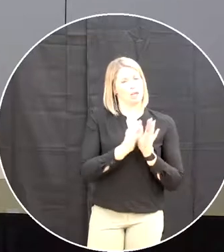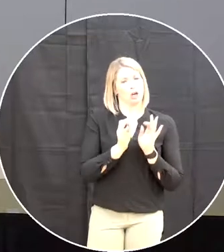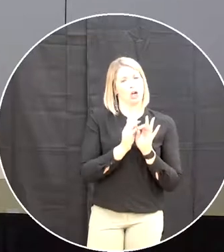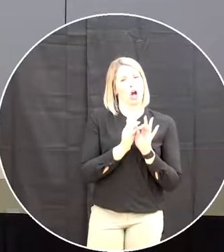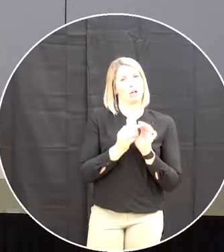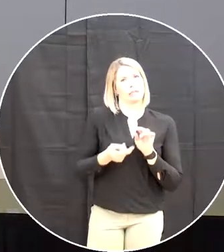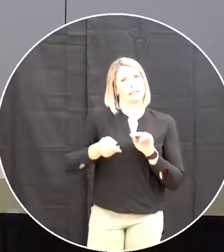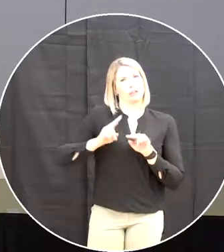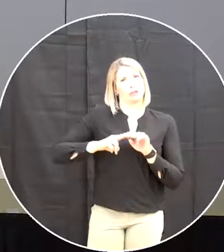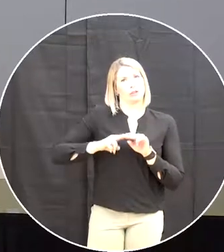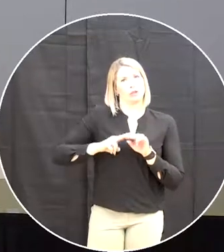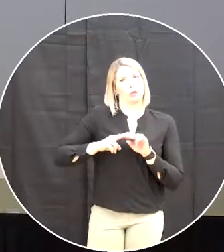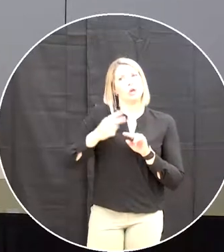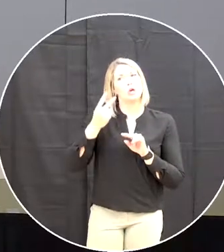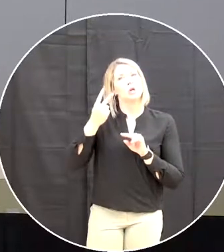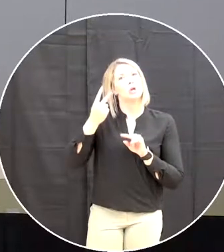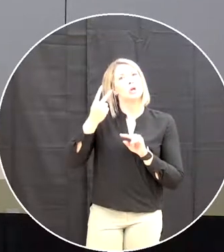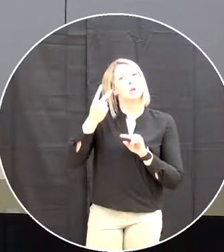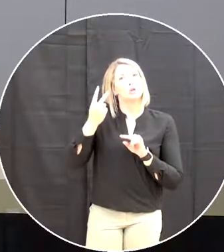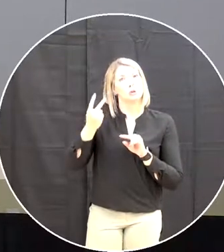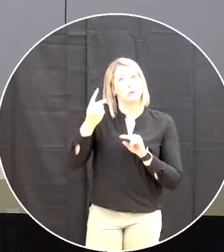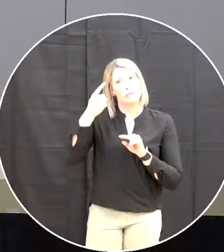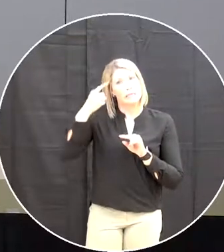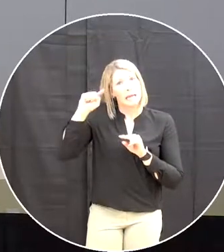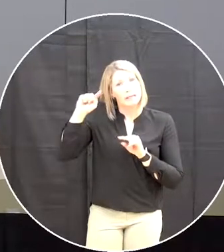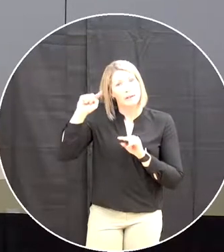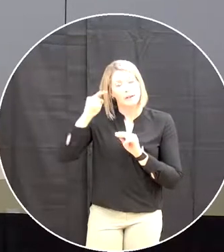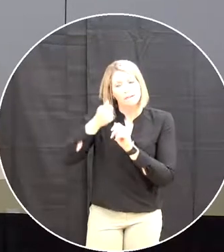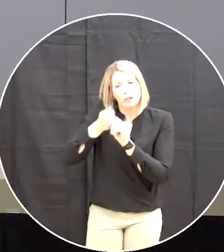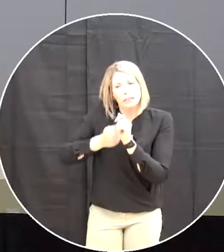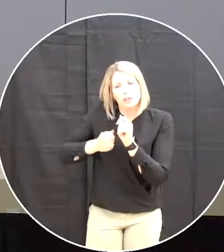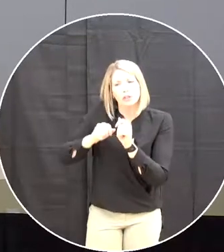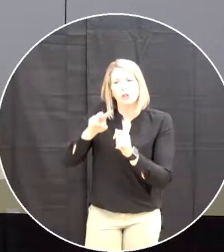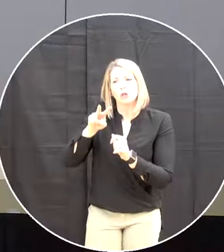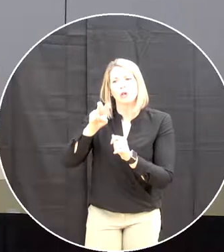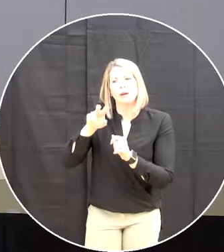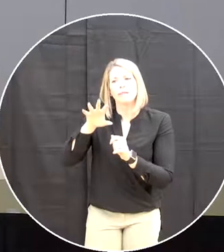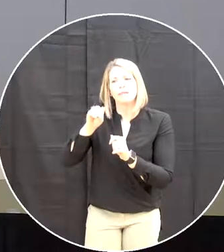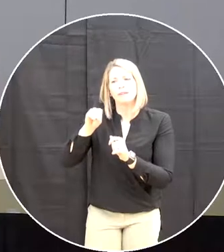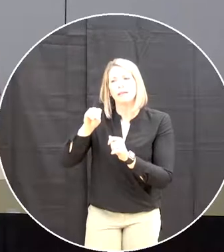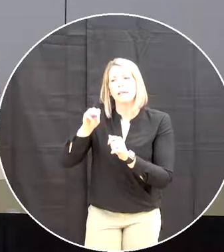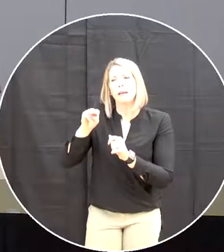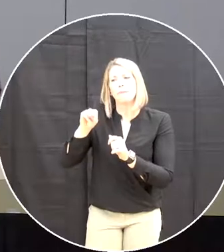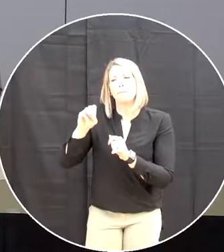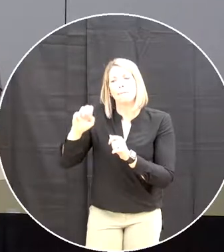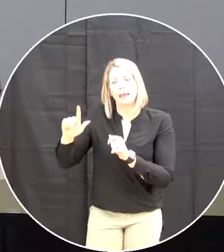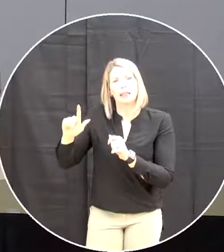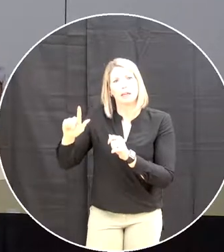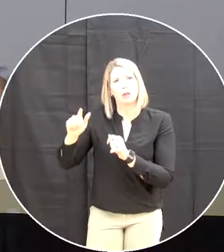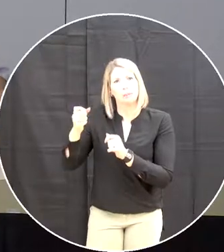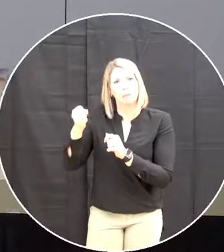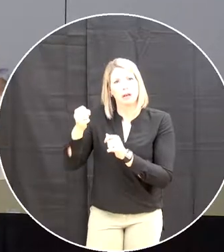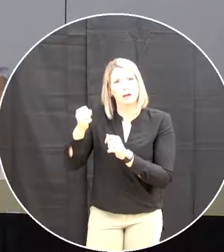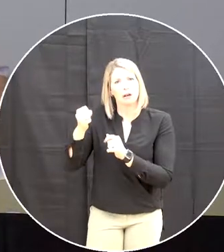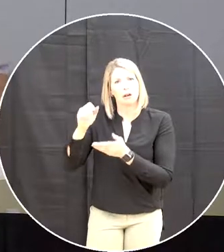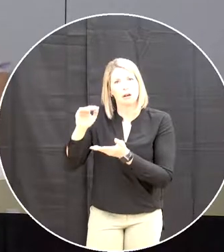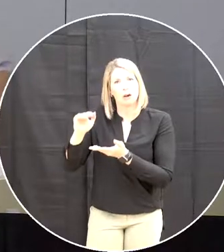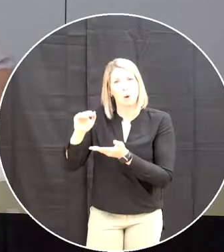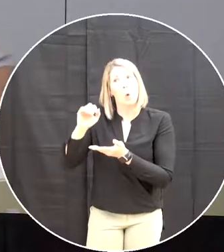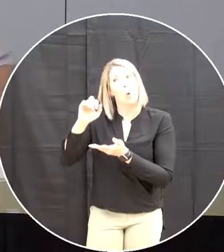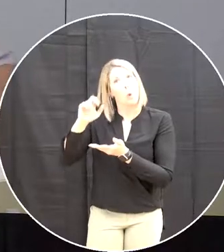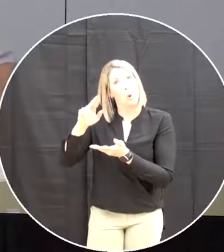250 mils of both white and chocolate and four cents per 500 mils that